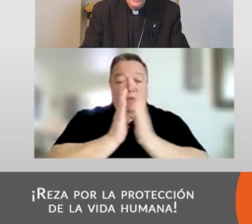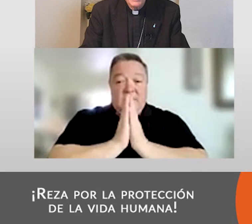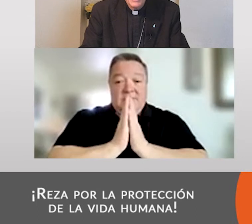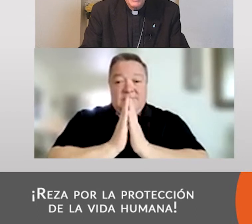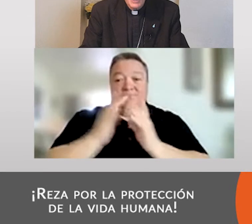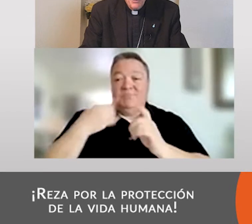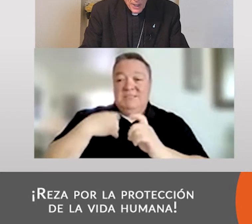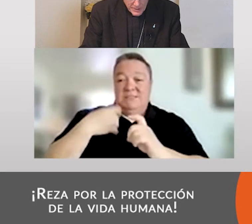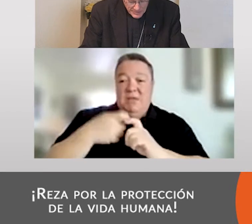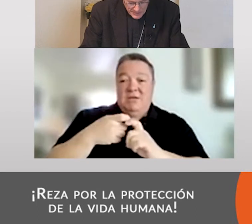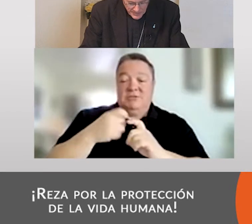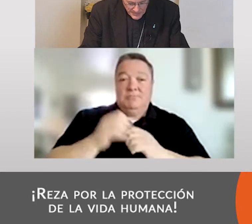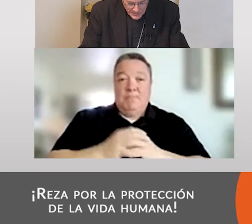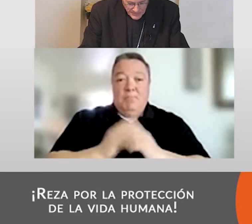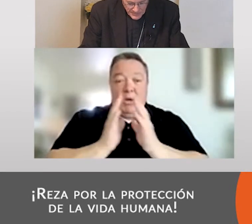nuestra muerte. Amen.